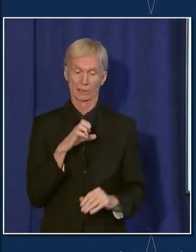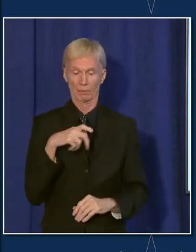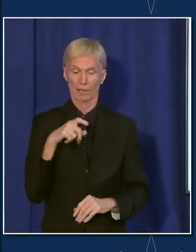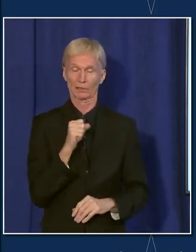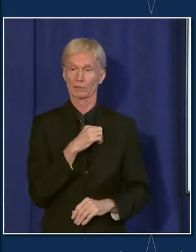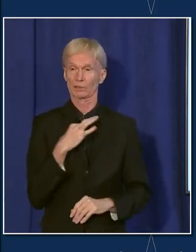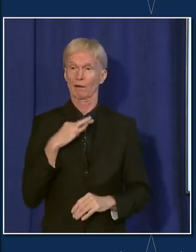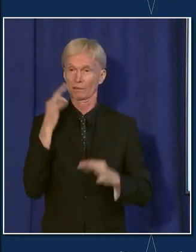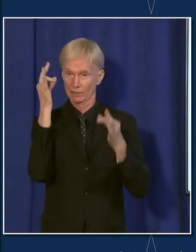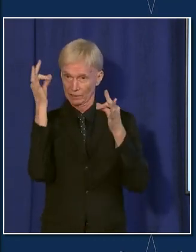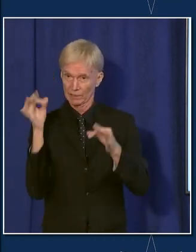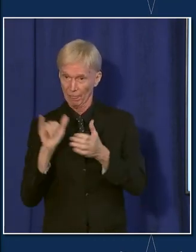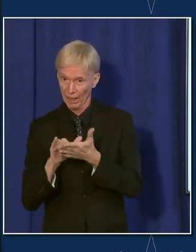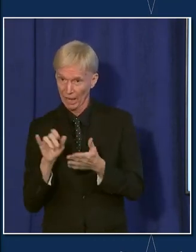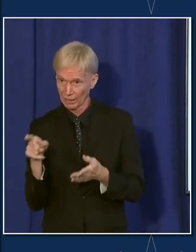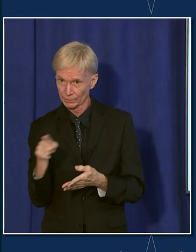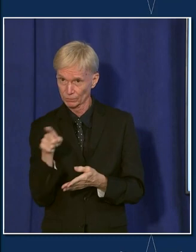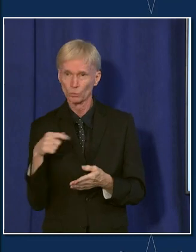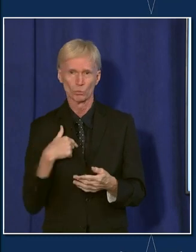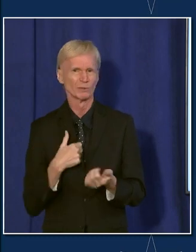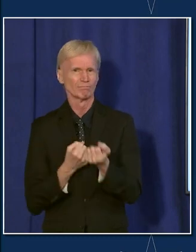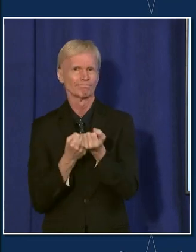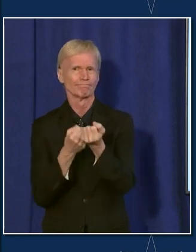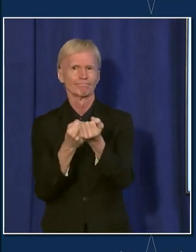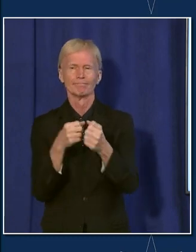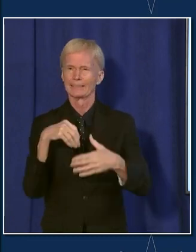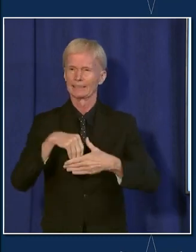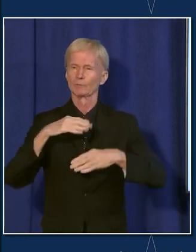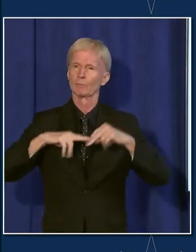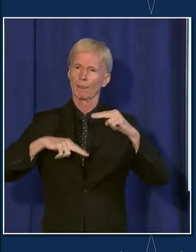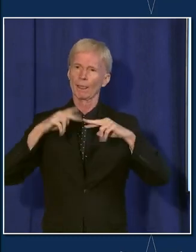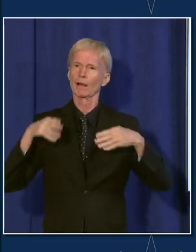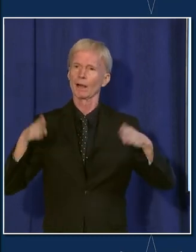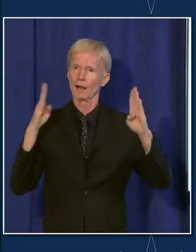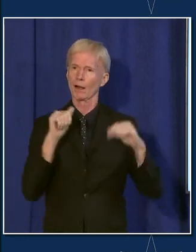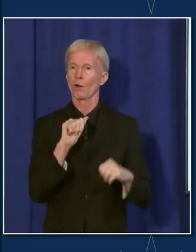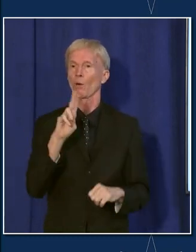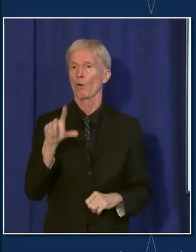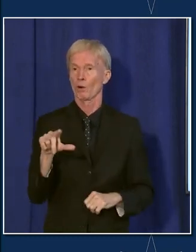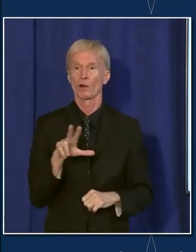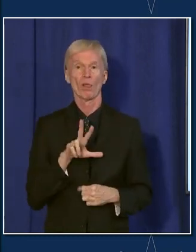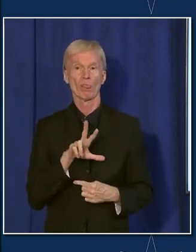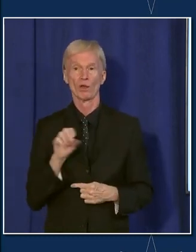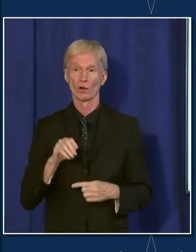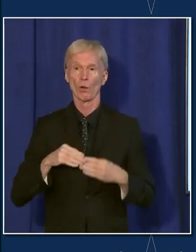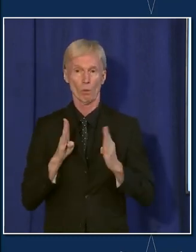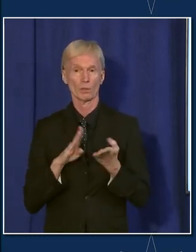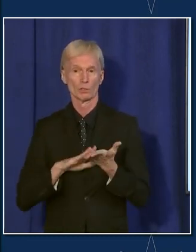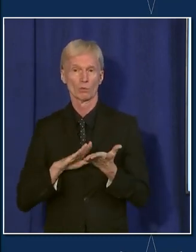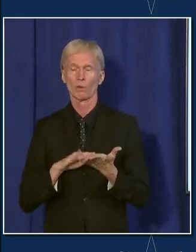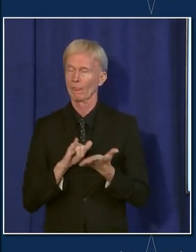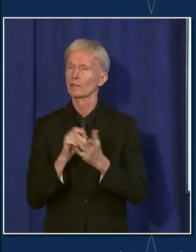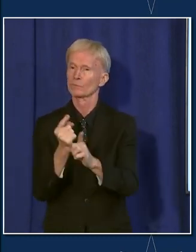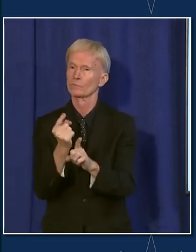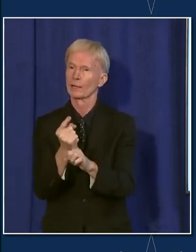But we are 100 percent moving ahead with in-person education on August 30th. And that is the right thing to do. They've obviously, in addition to